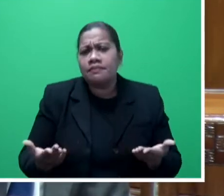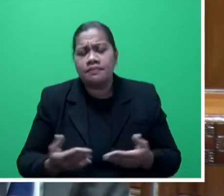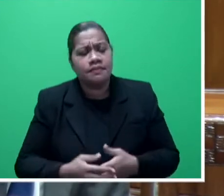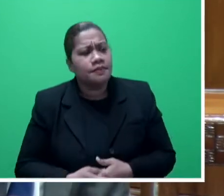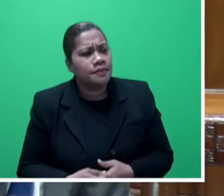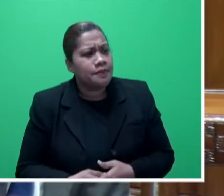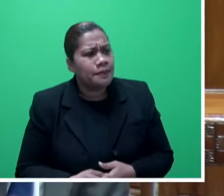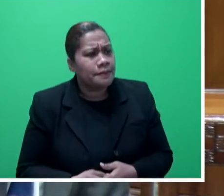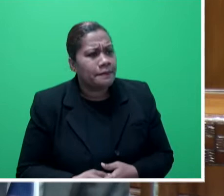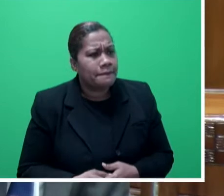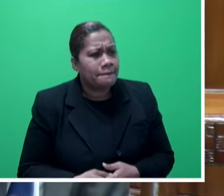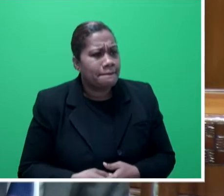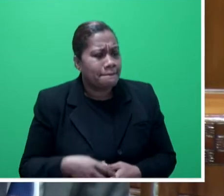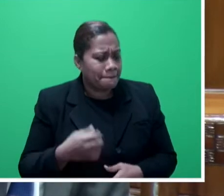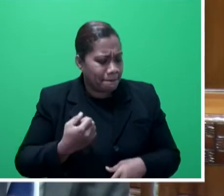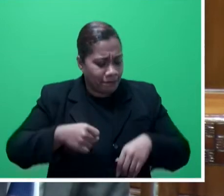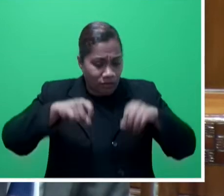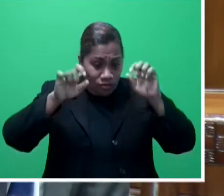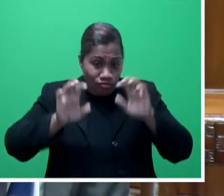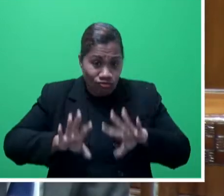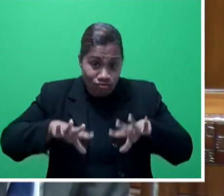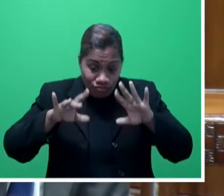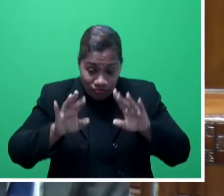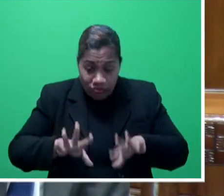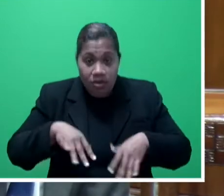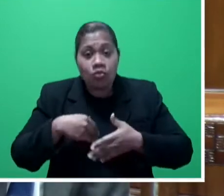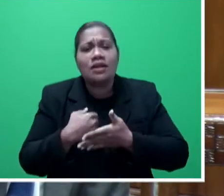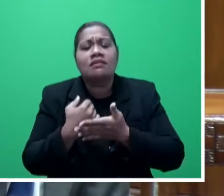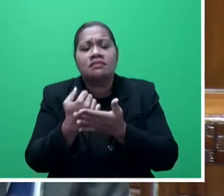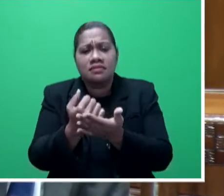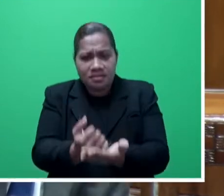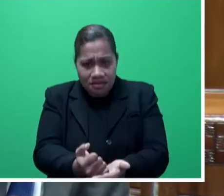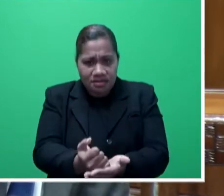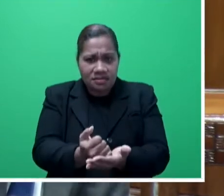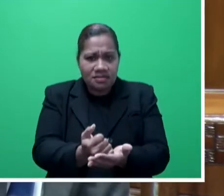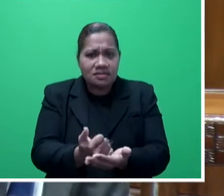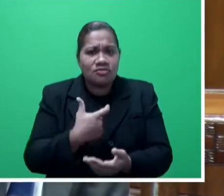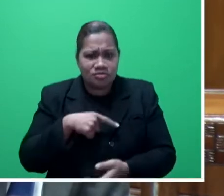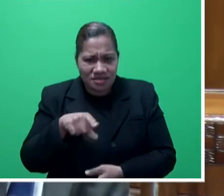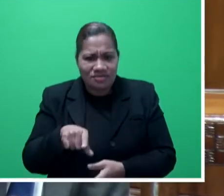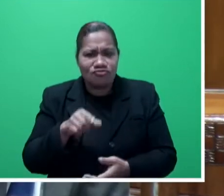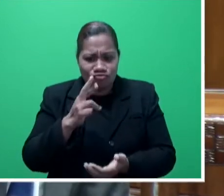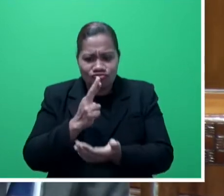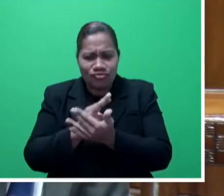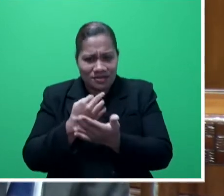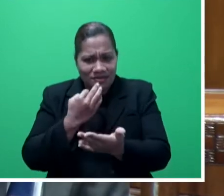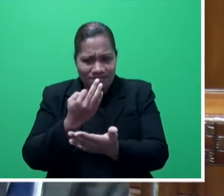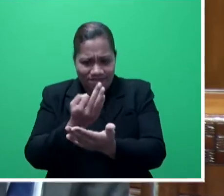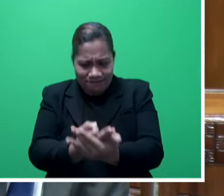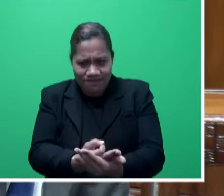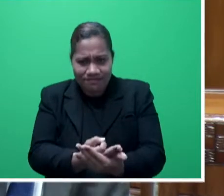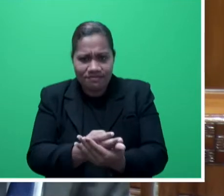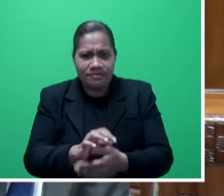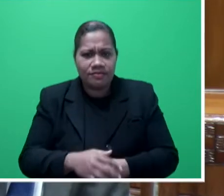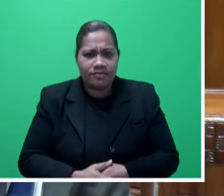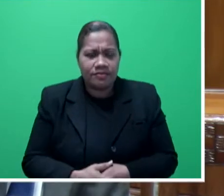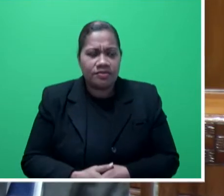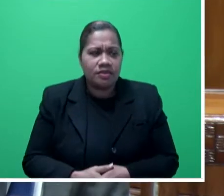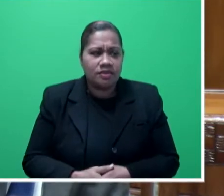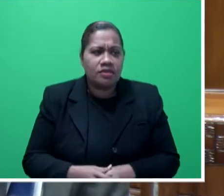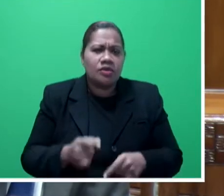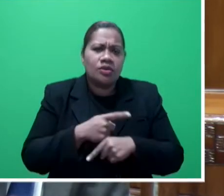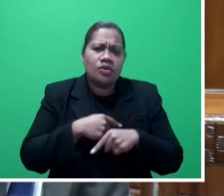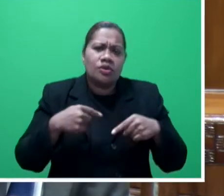will assist, because these are mitigating factors. These are not preventive measures, Mr. Speaker said. We have gone beyond